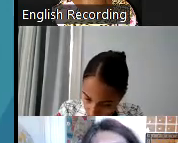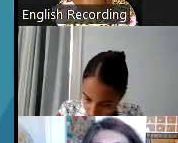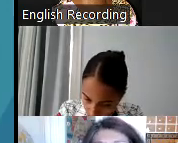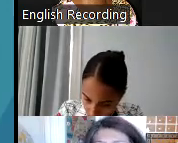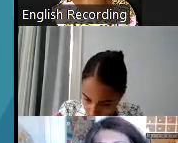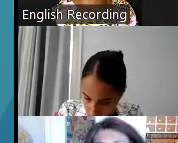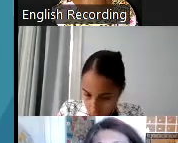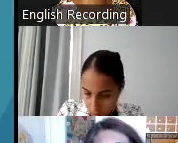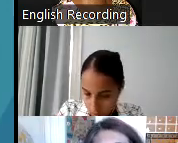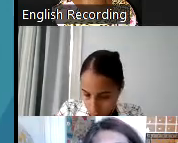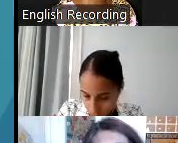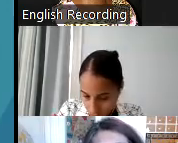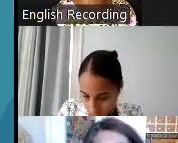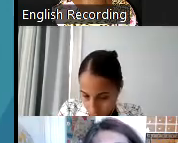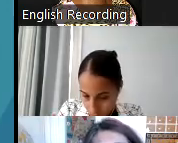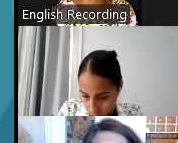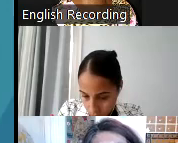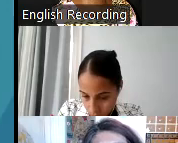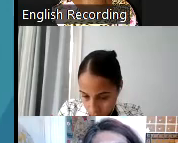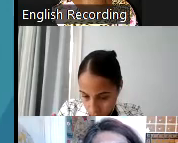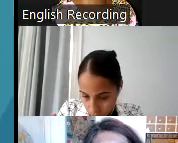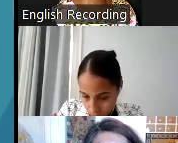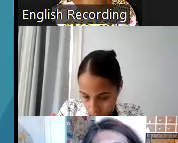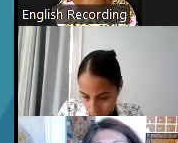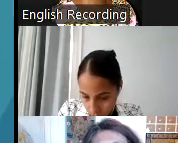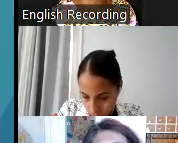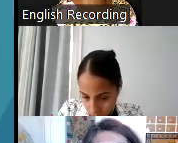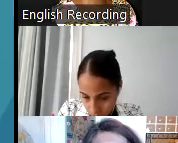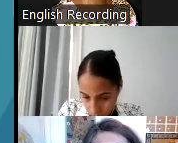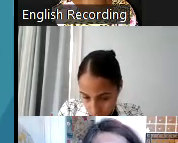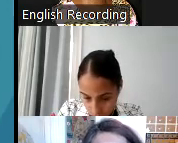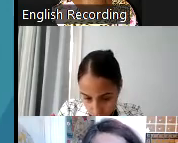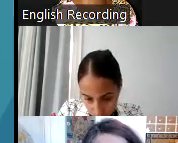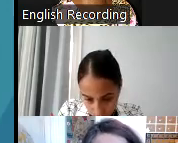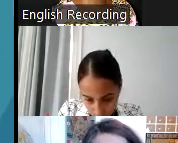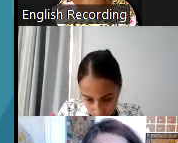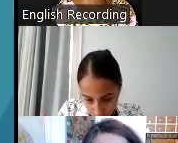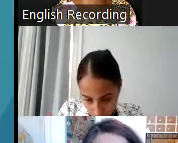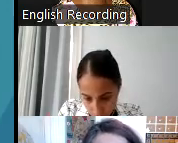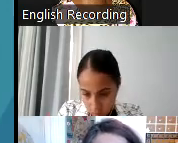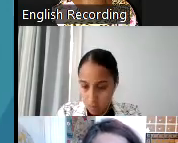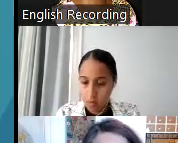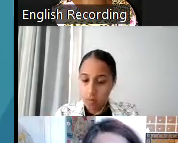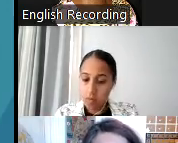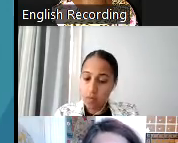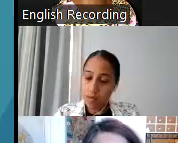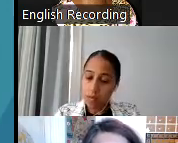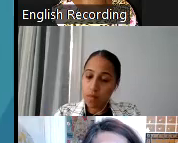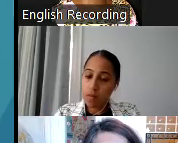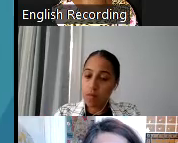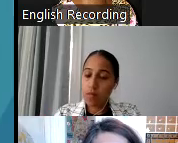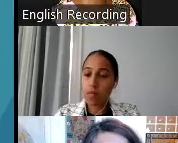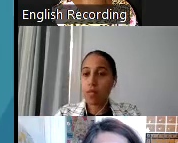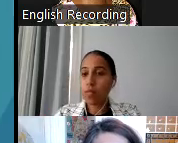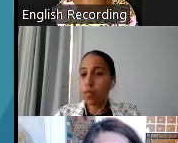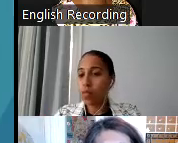Marcos. I feel like it would be a good exercise for us to collect some